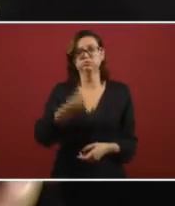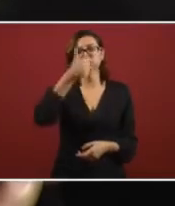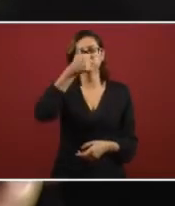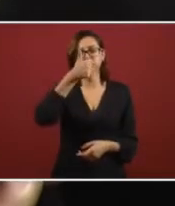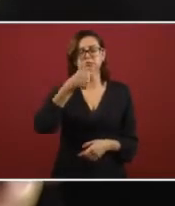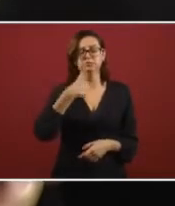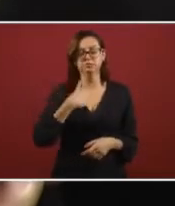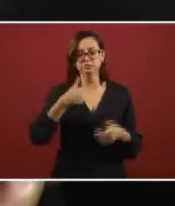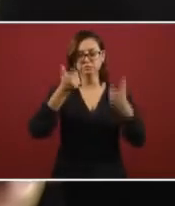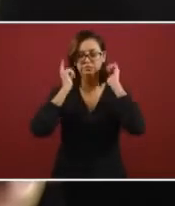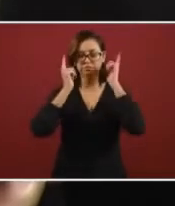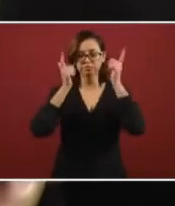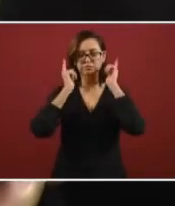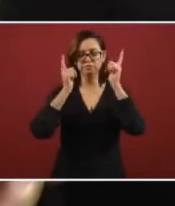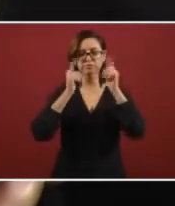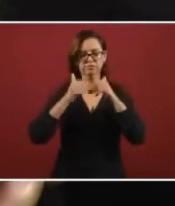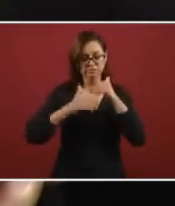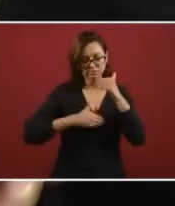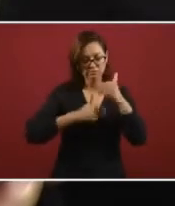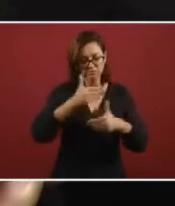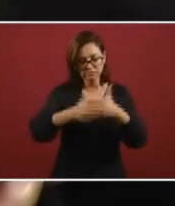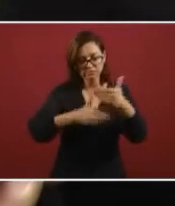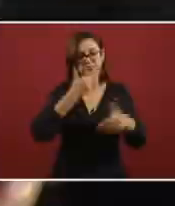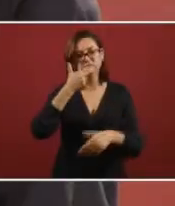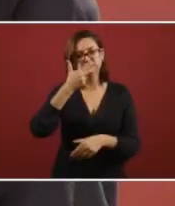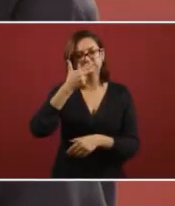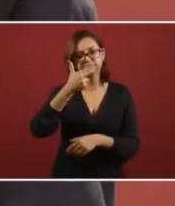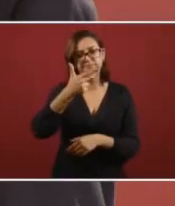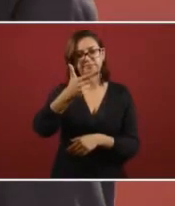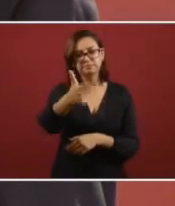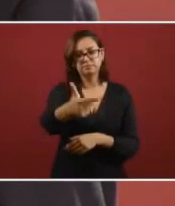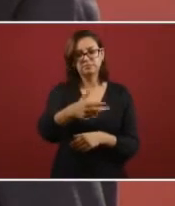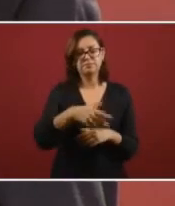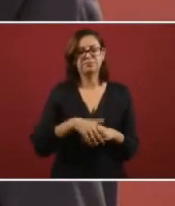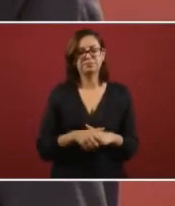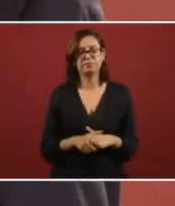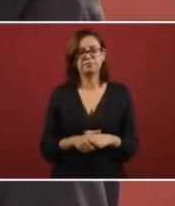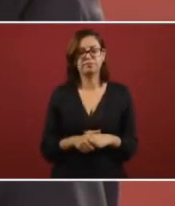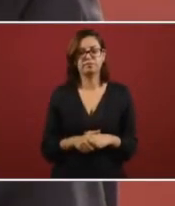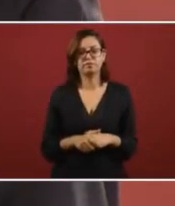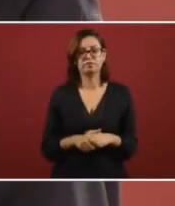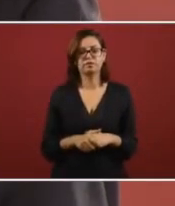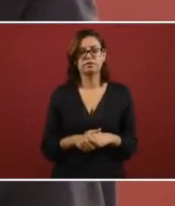used to be and now I expect that this will continue to get better